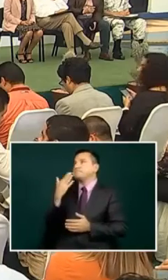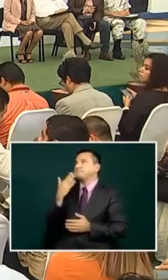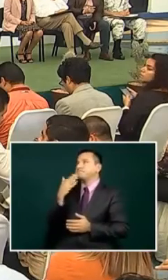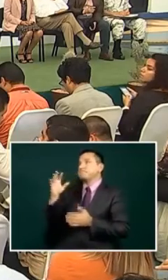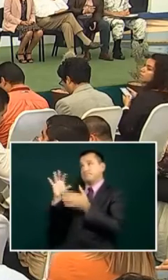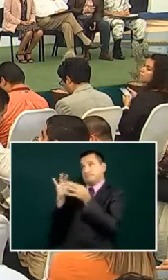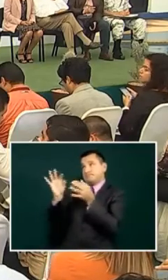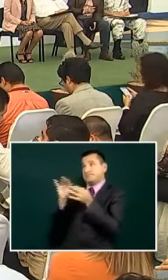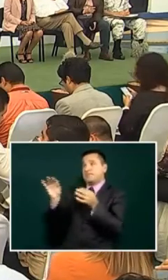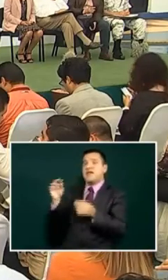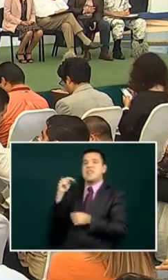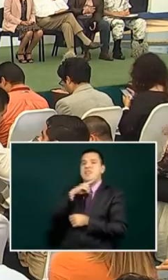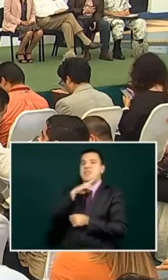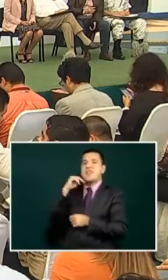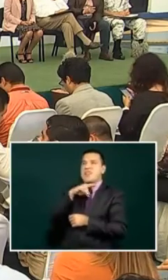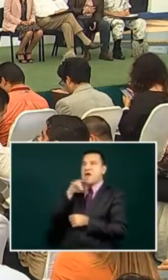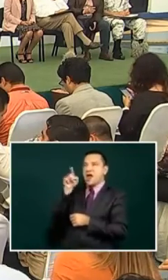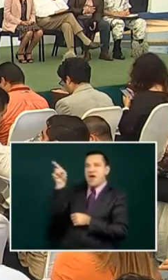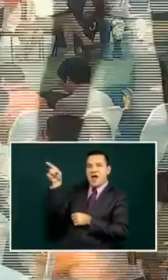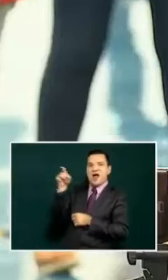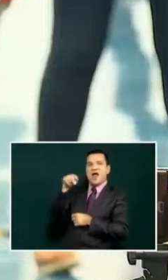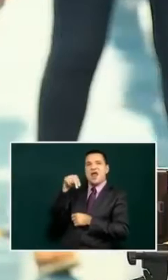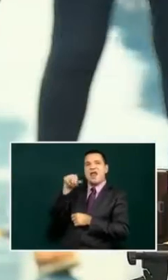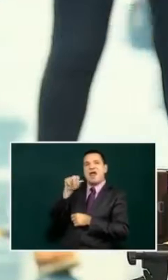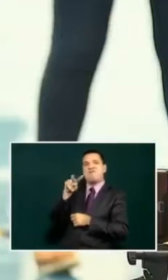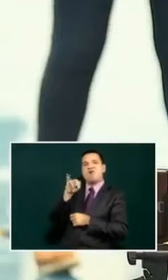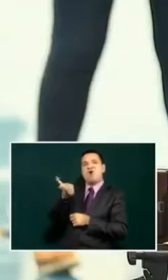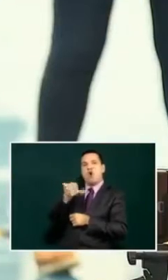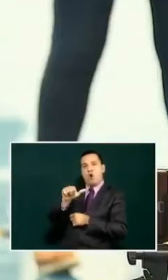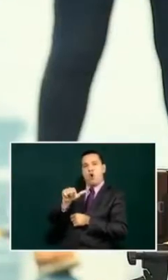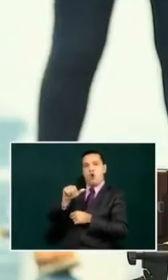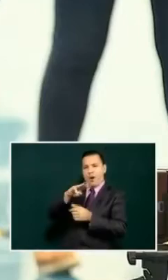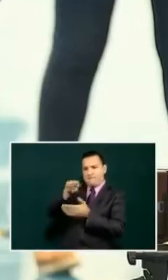and in navajoa they have not accepted